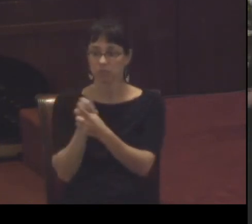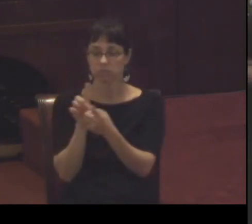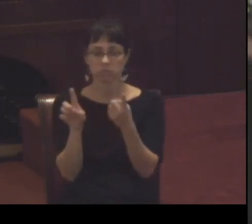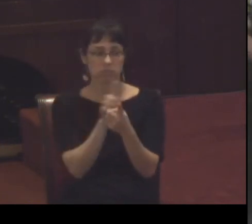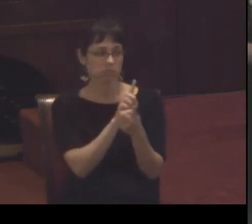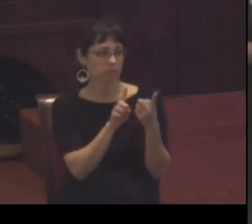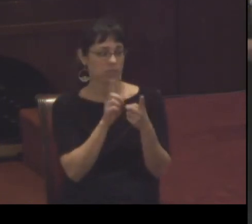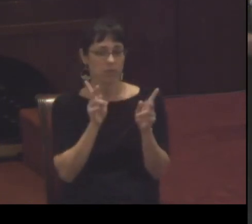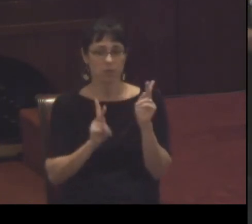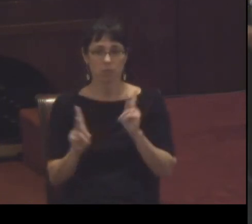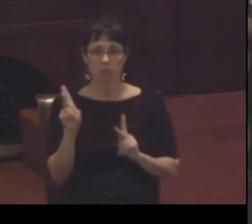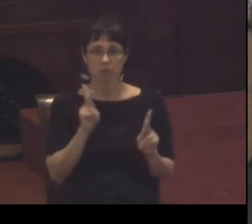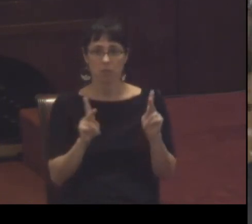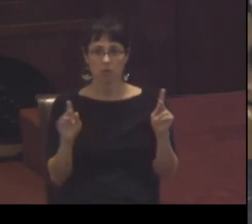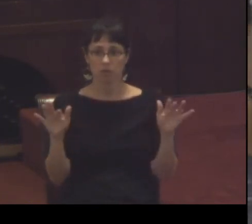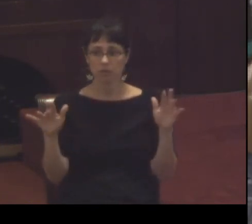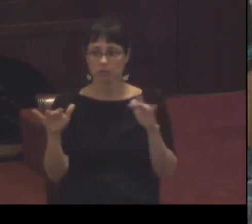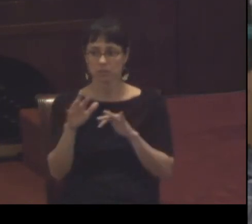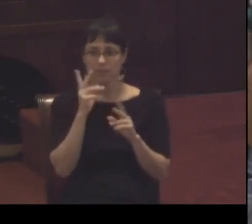need of the gospel